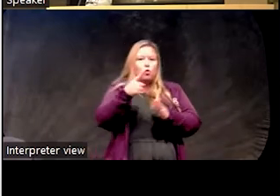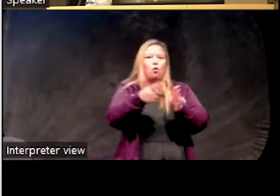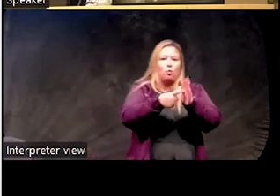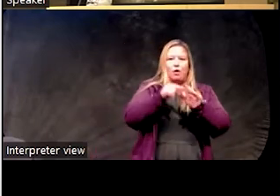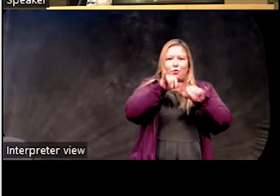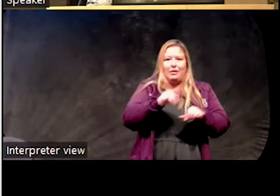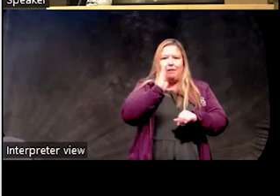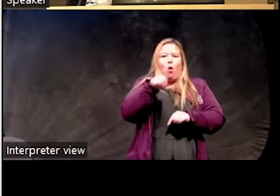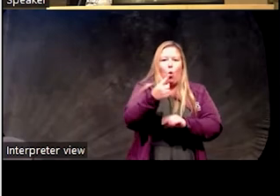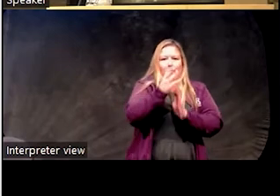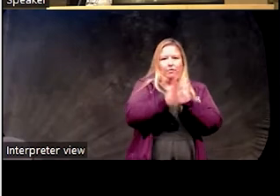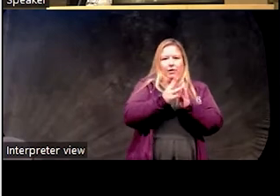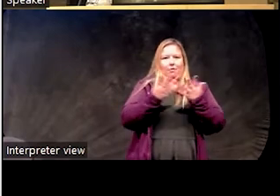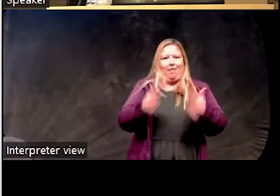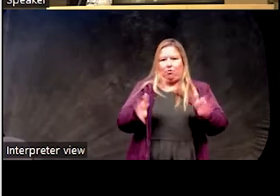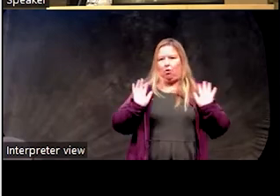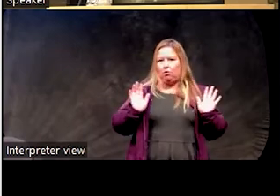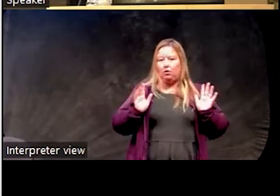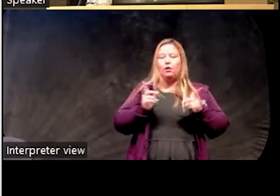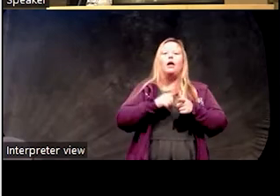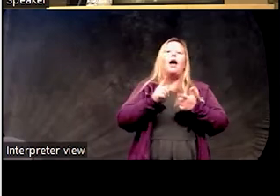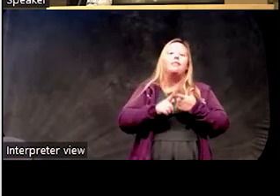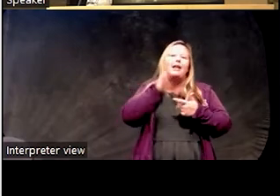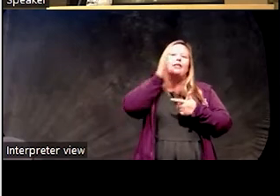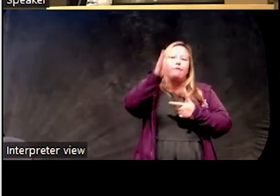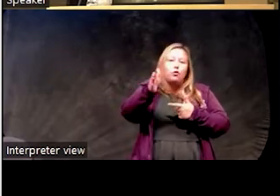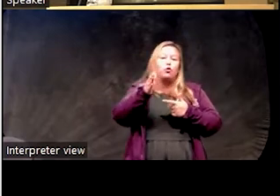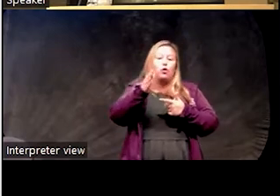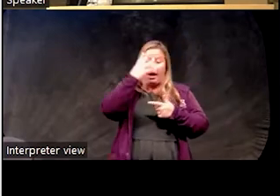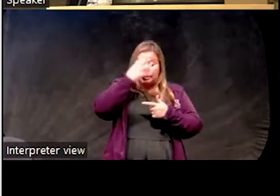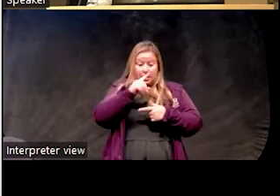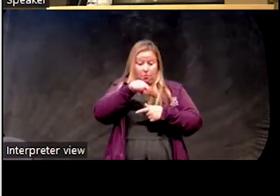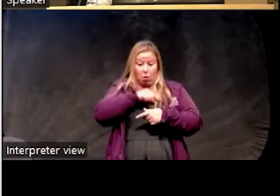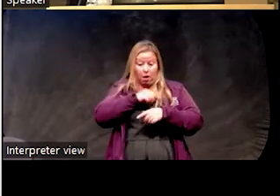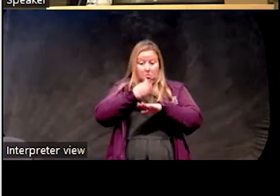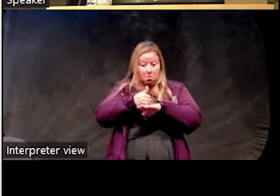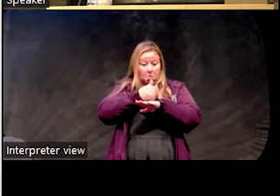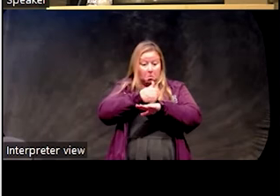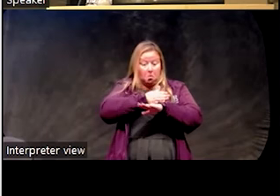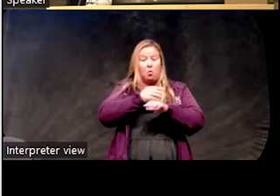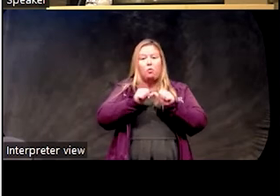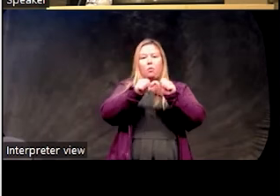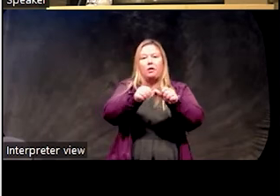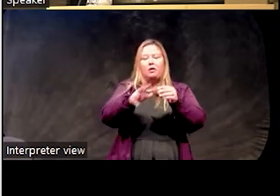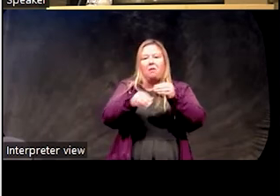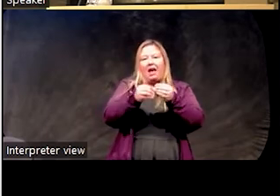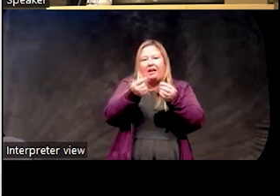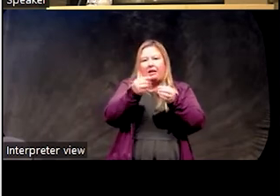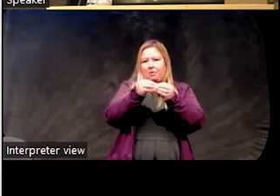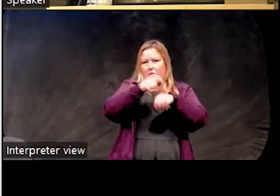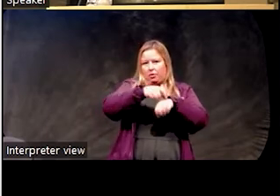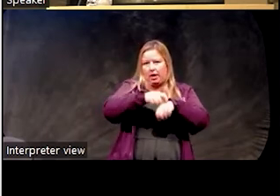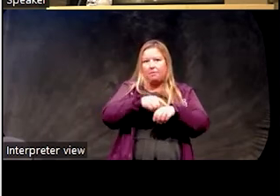And then gradually, we'd have them extend their opportunity as the quality is maintained. So quality in our language is